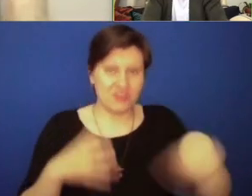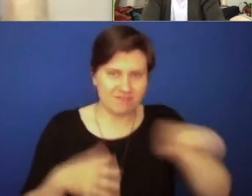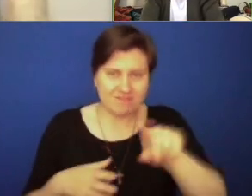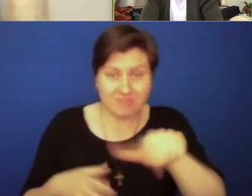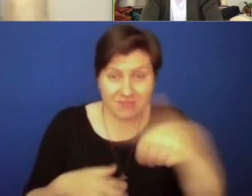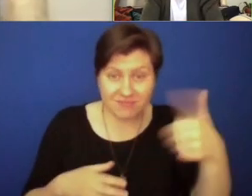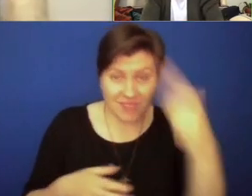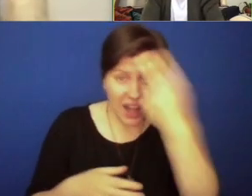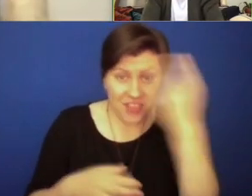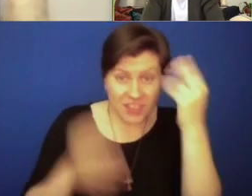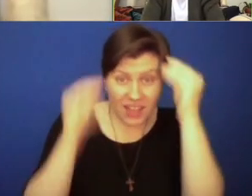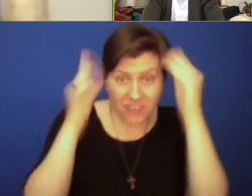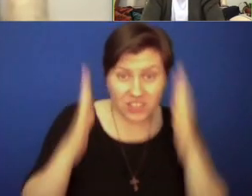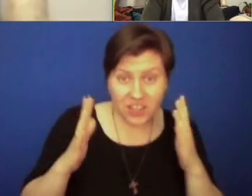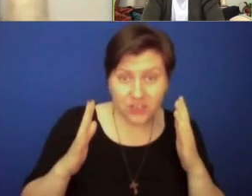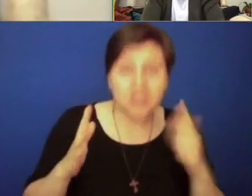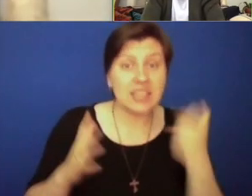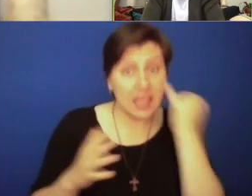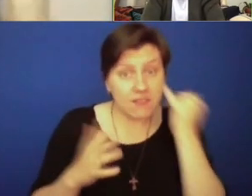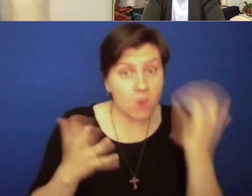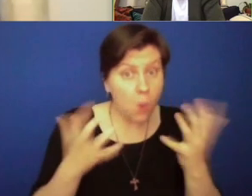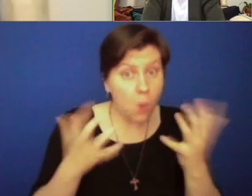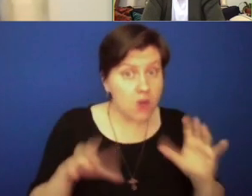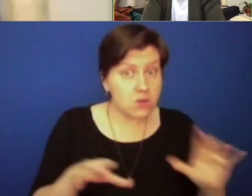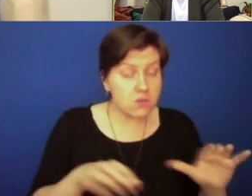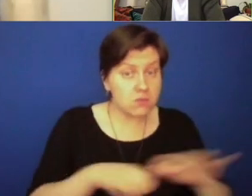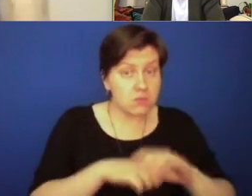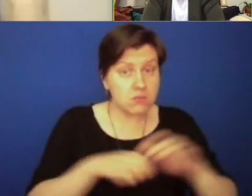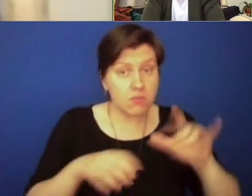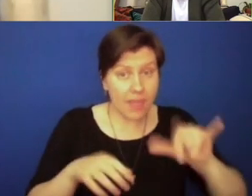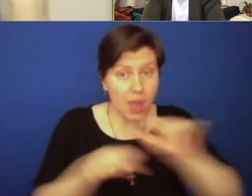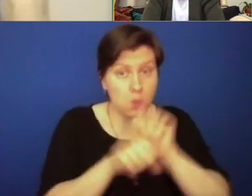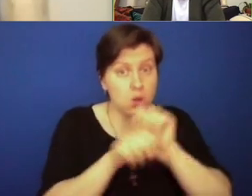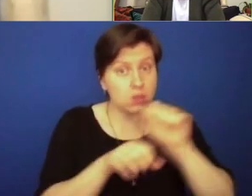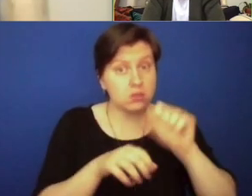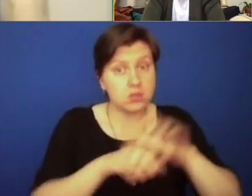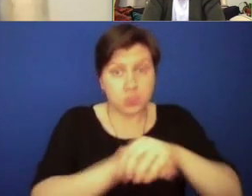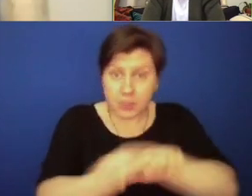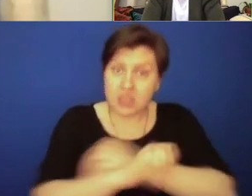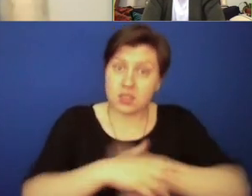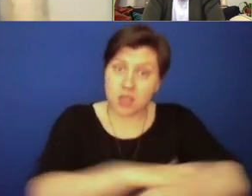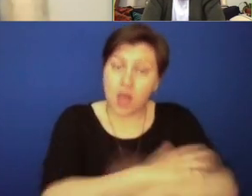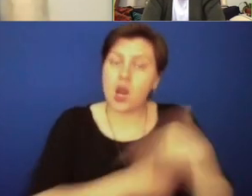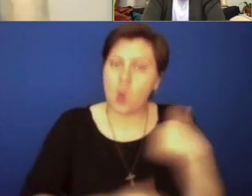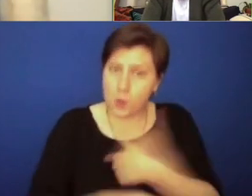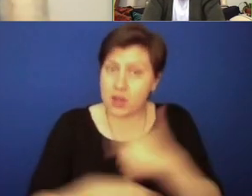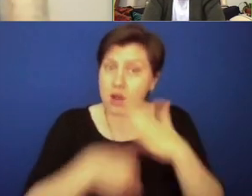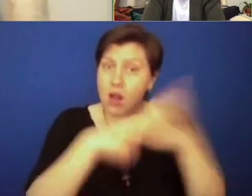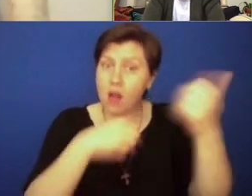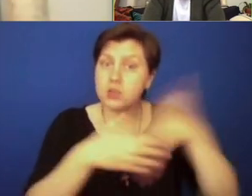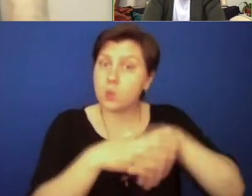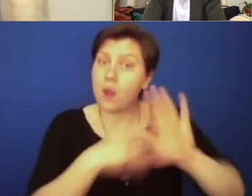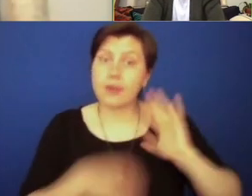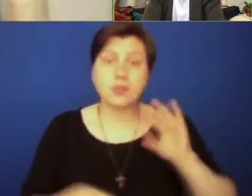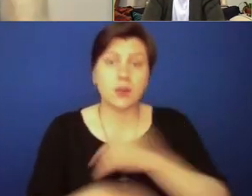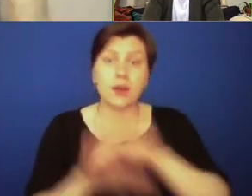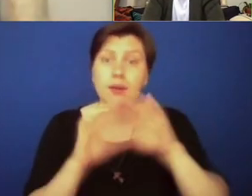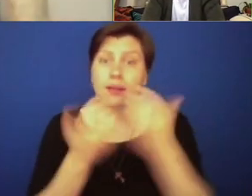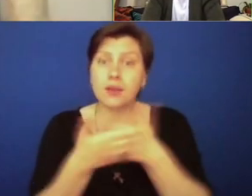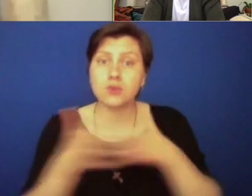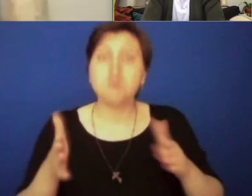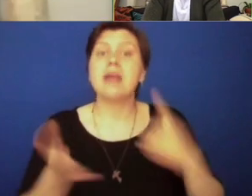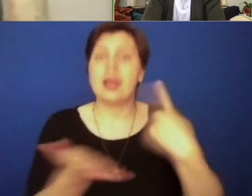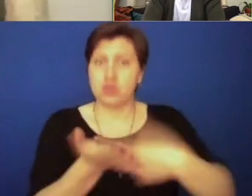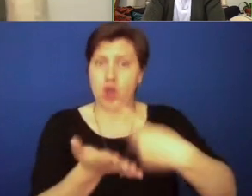Catholic educator, if we really want this work to be done, then we are called to walk into our classrooms and to use our power within to